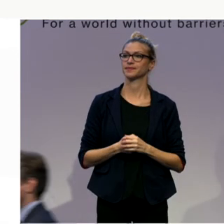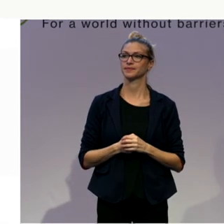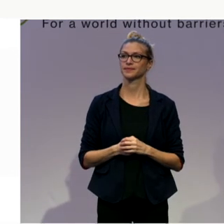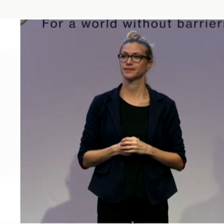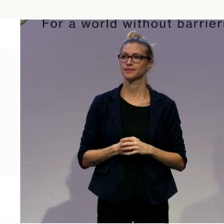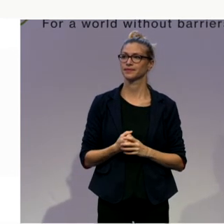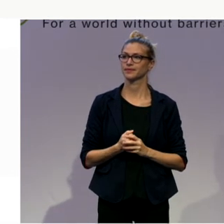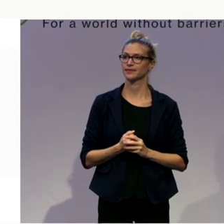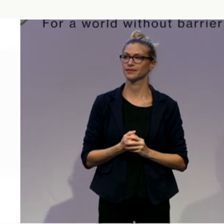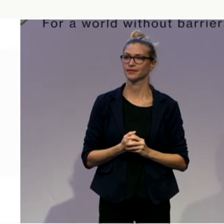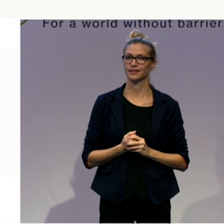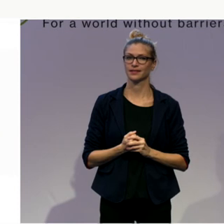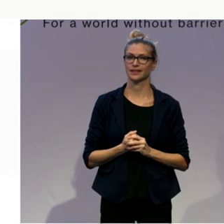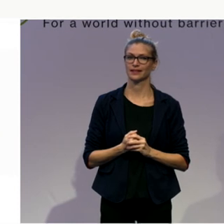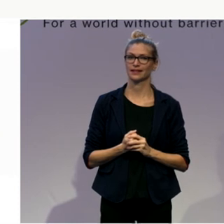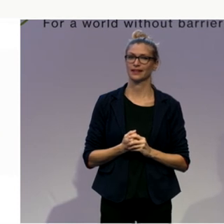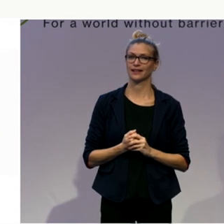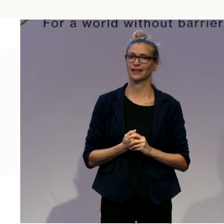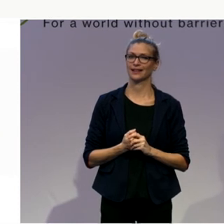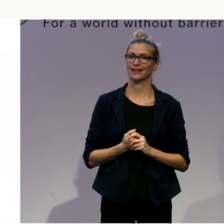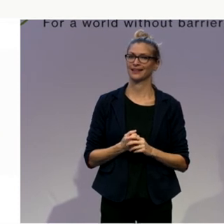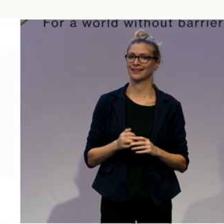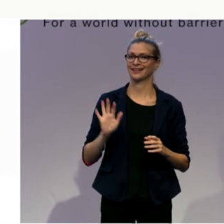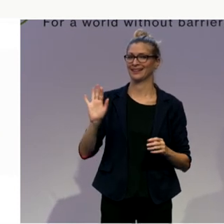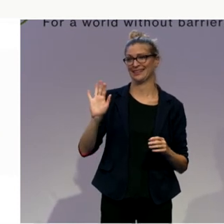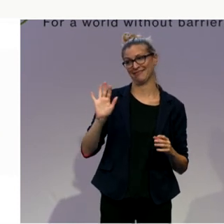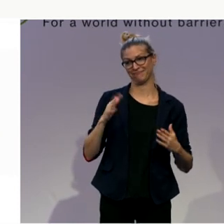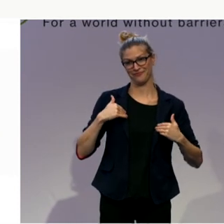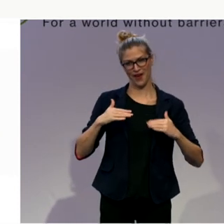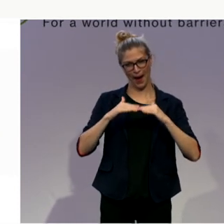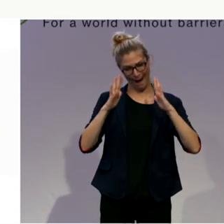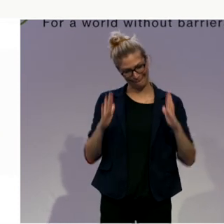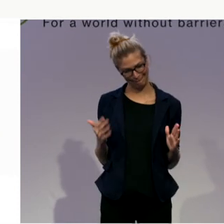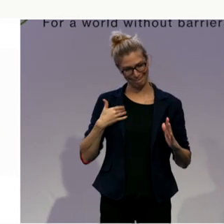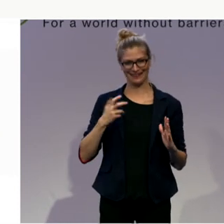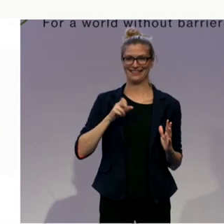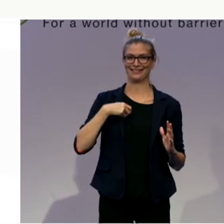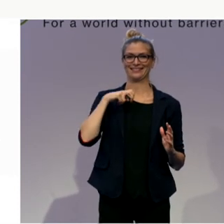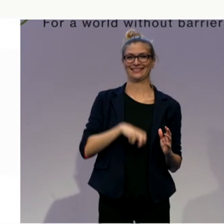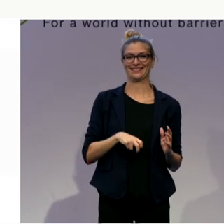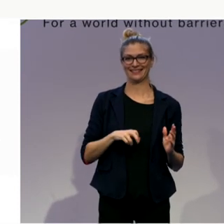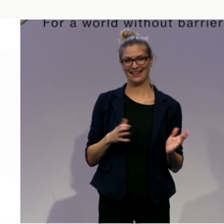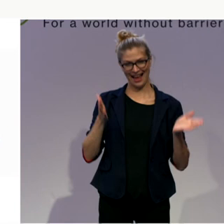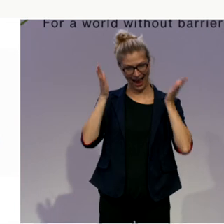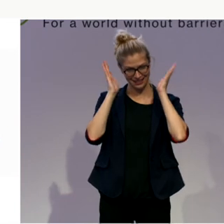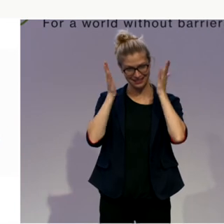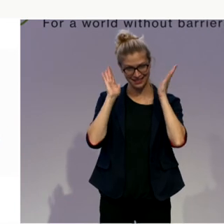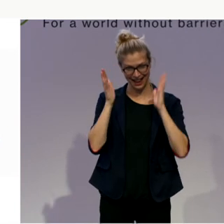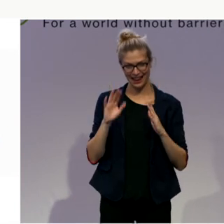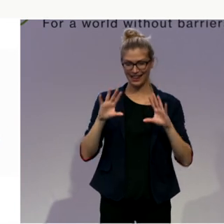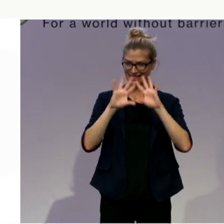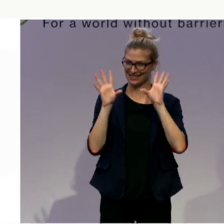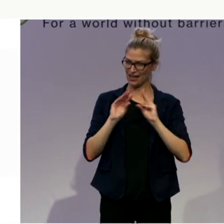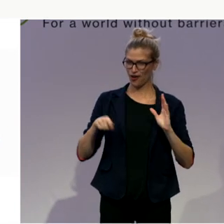We are in your home, in your home country and with Martin Essel and the Zero Project Conference which is here now